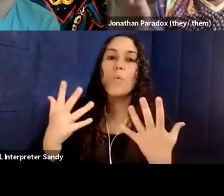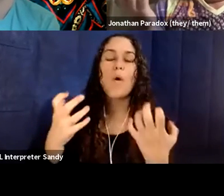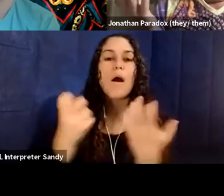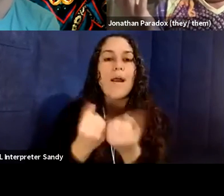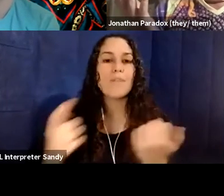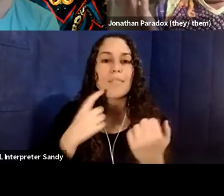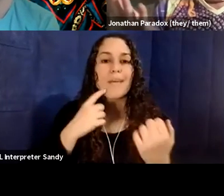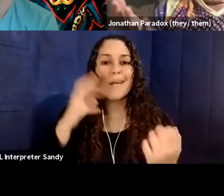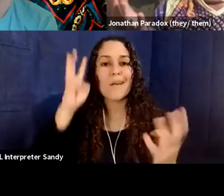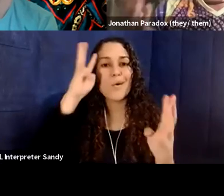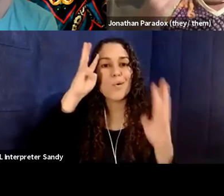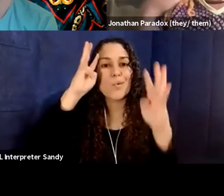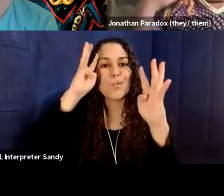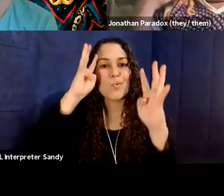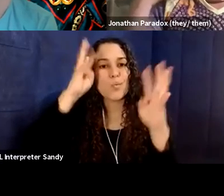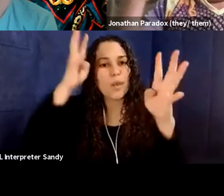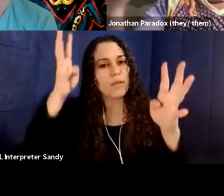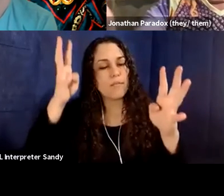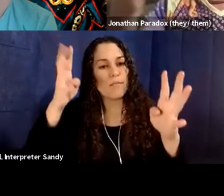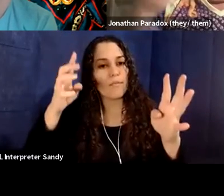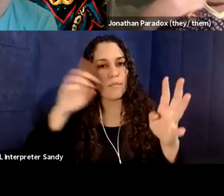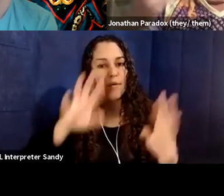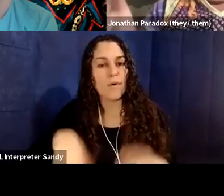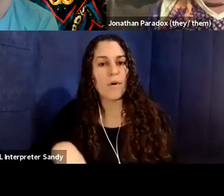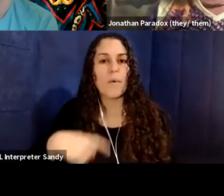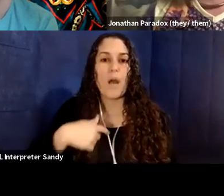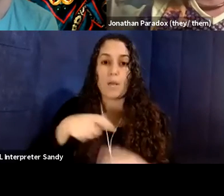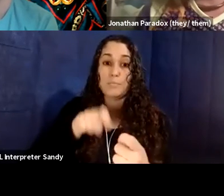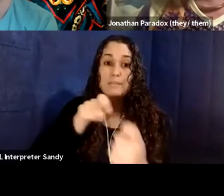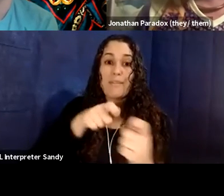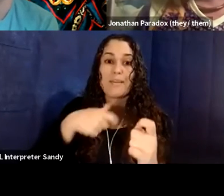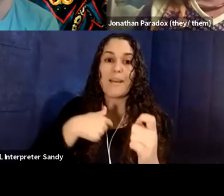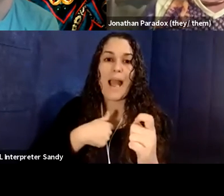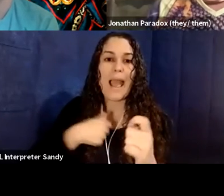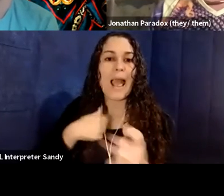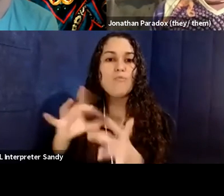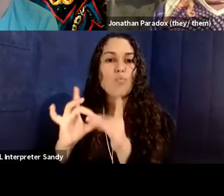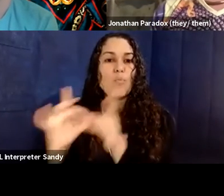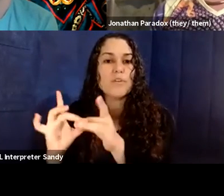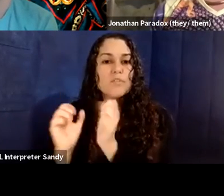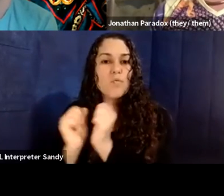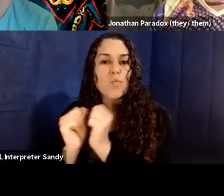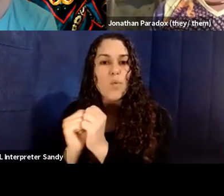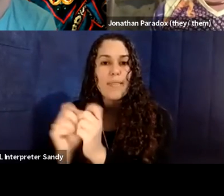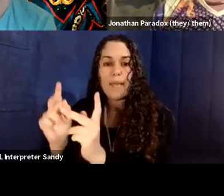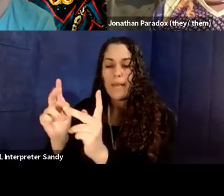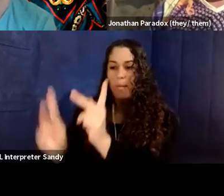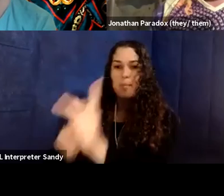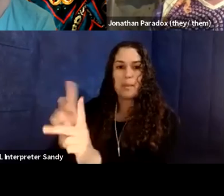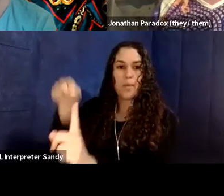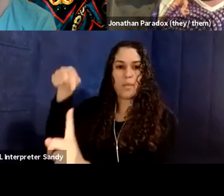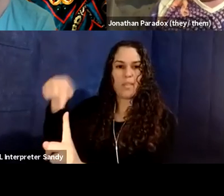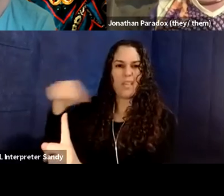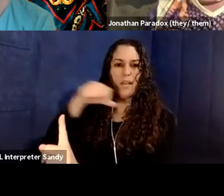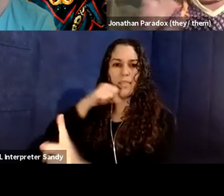And also in particular, I have relationships with people who aren't human. And, uh, and